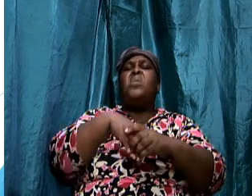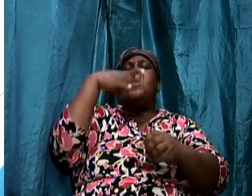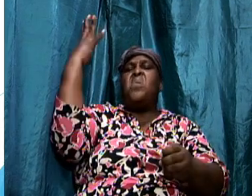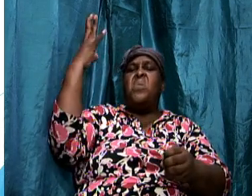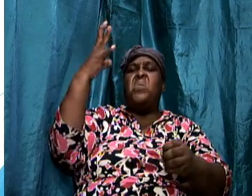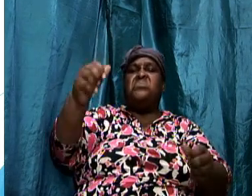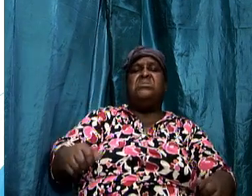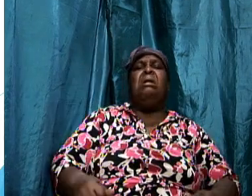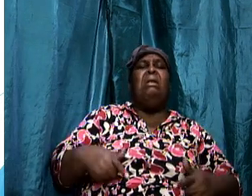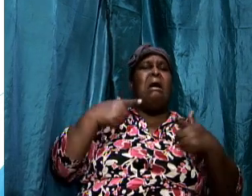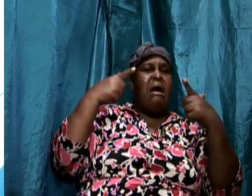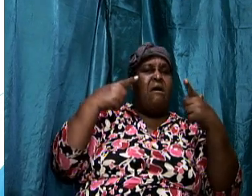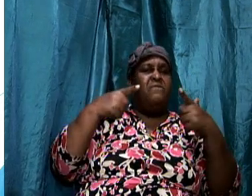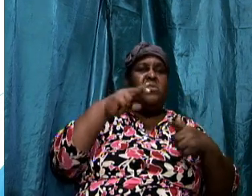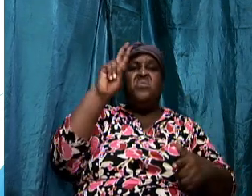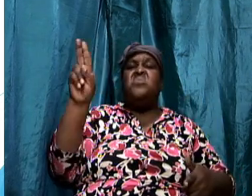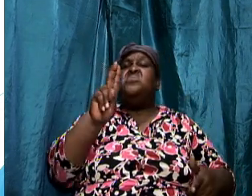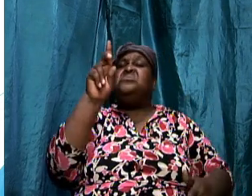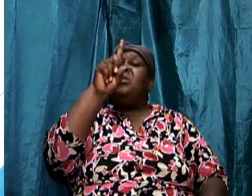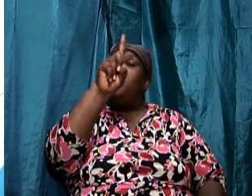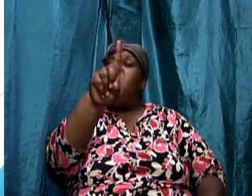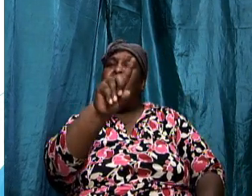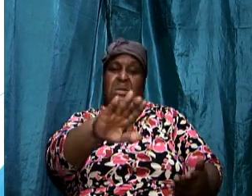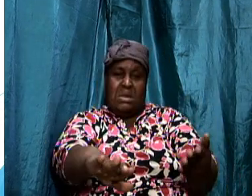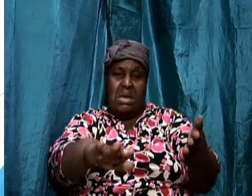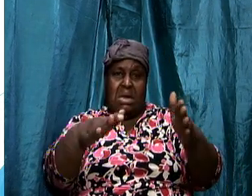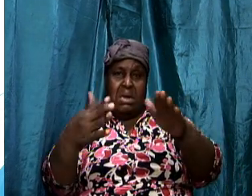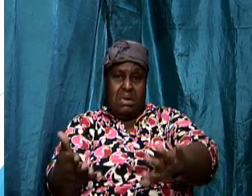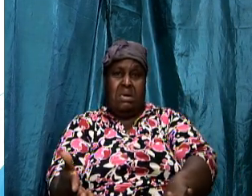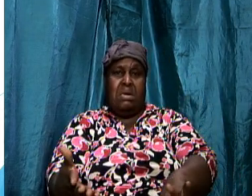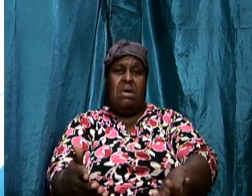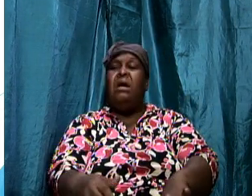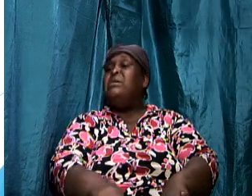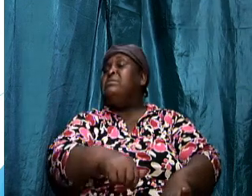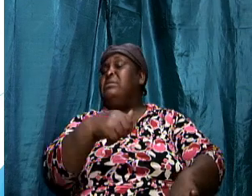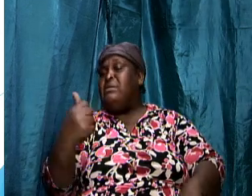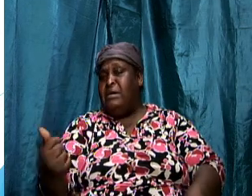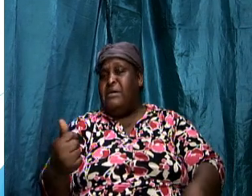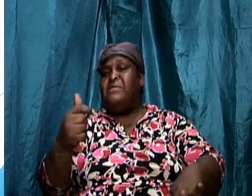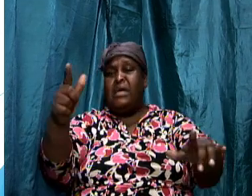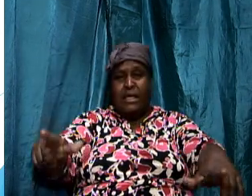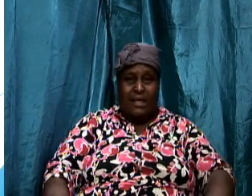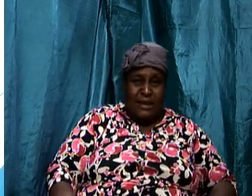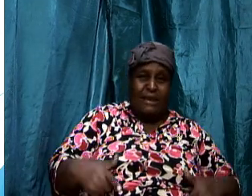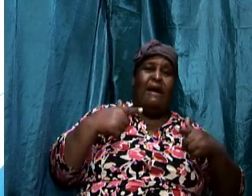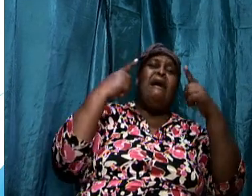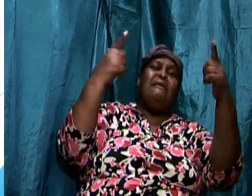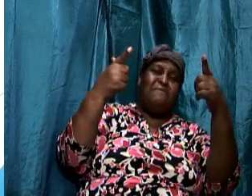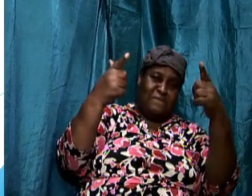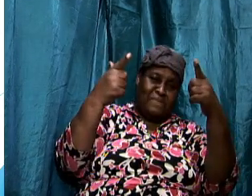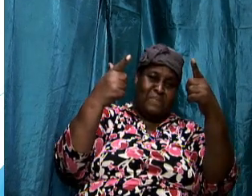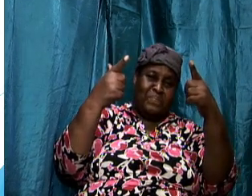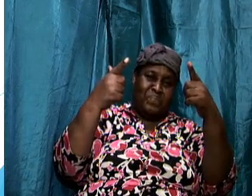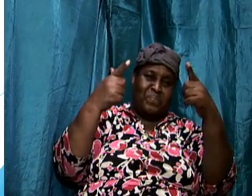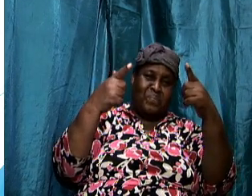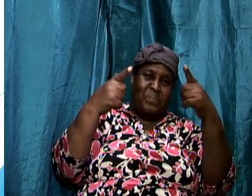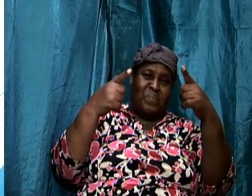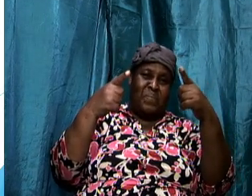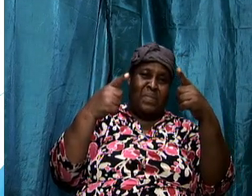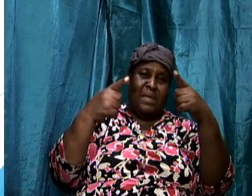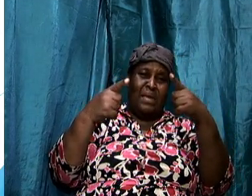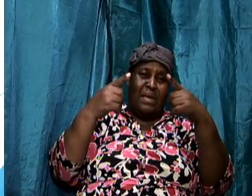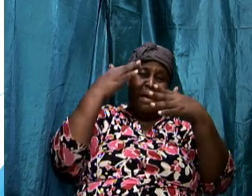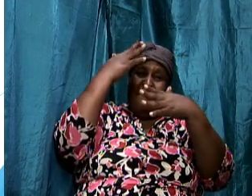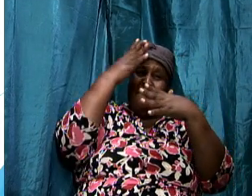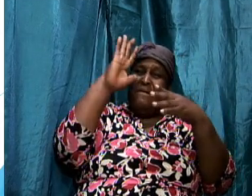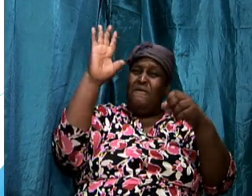usually one die and the other though he comes out he would be blooded